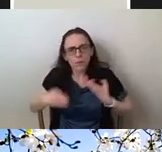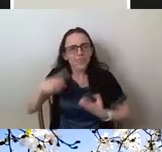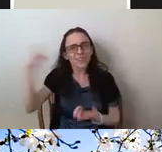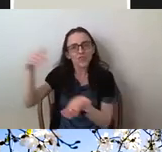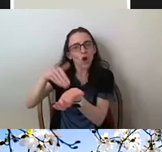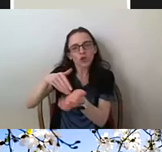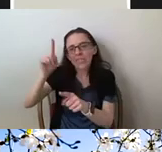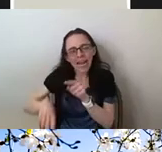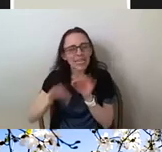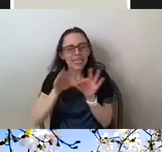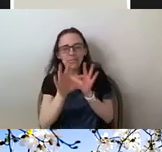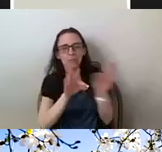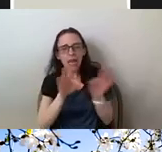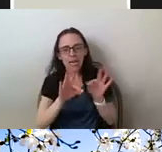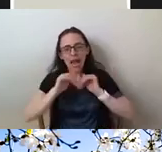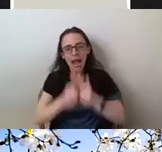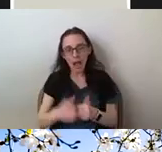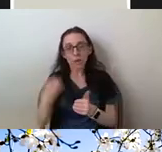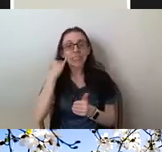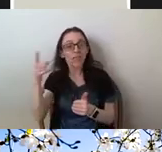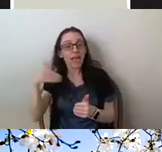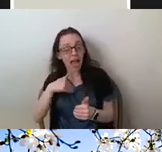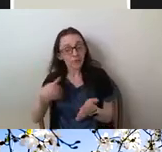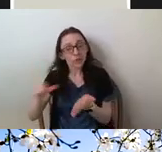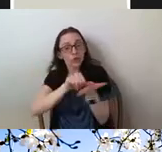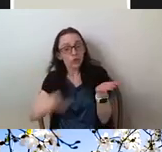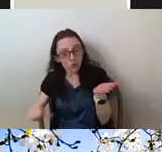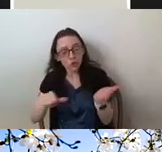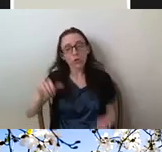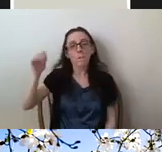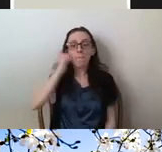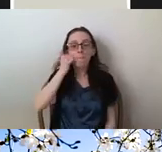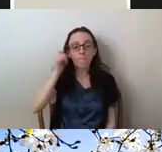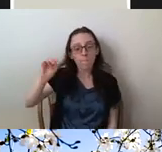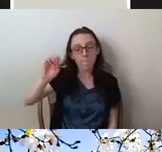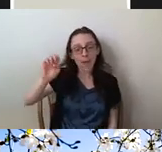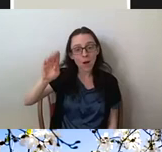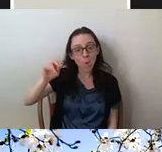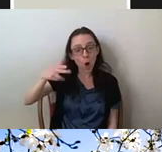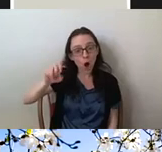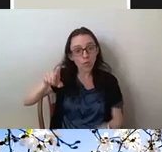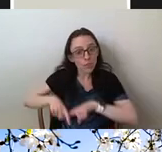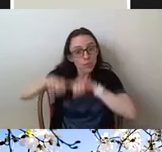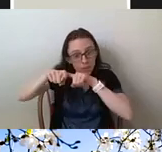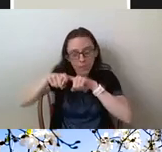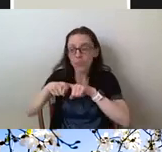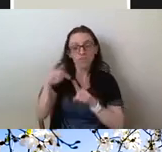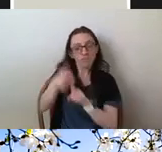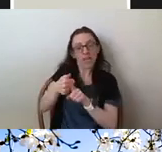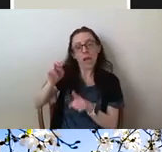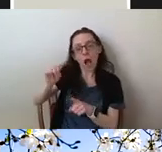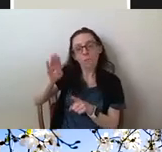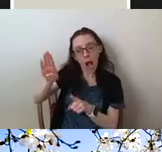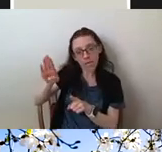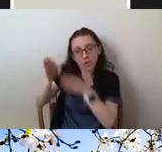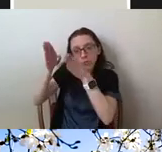surgically induced menopause would affect them differently as a non-binary person and that they then had to go seek out alternative